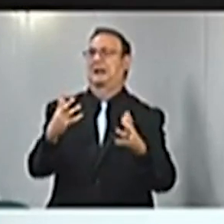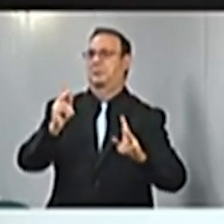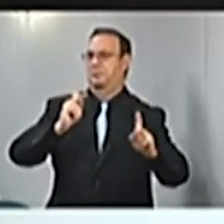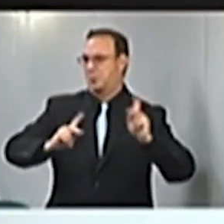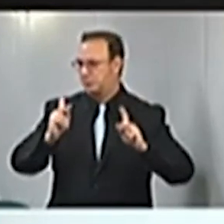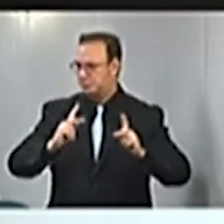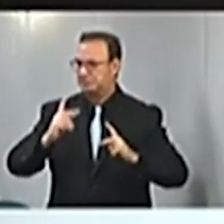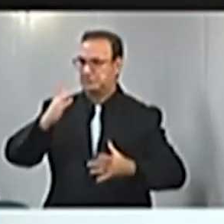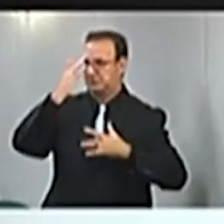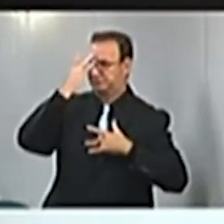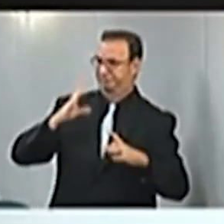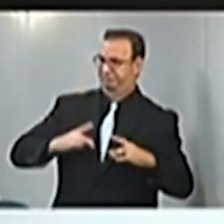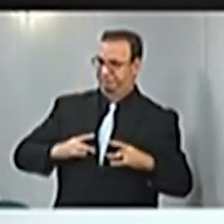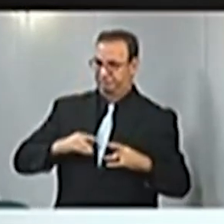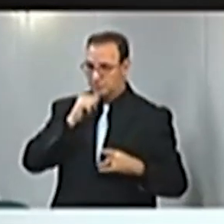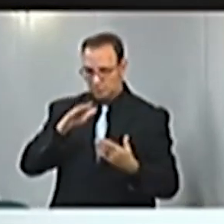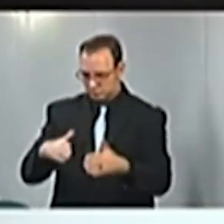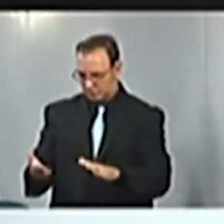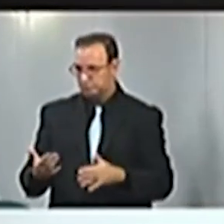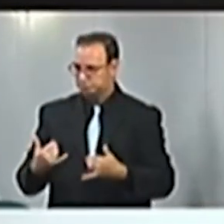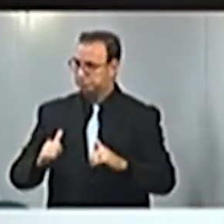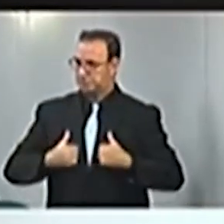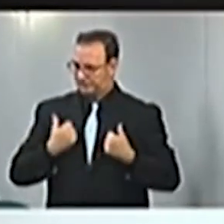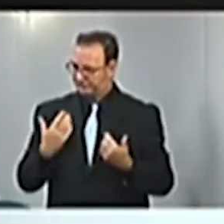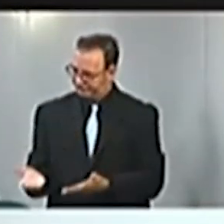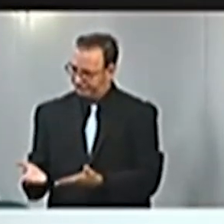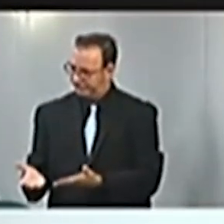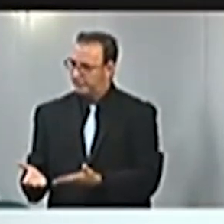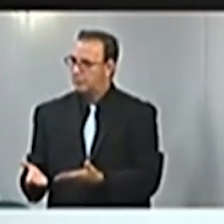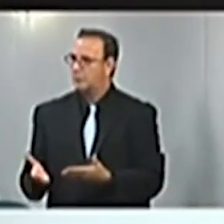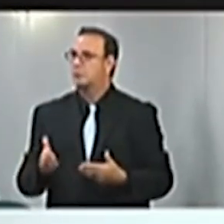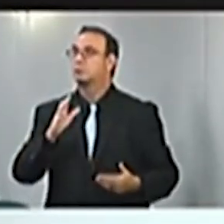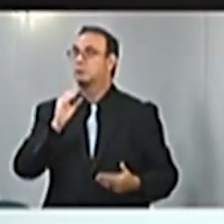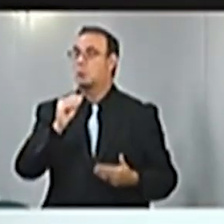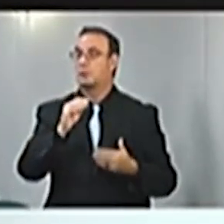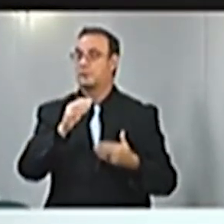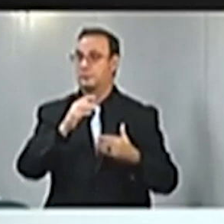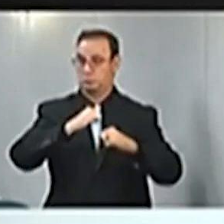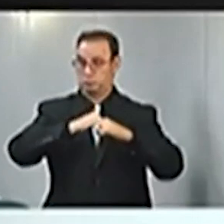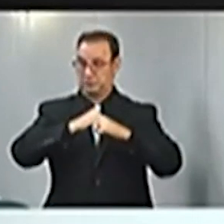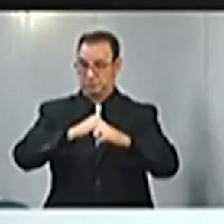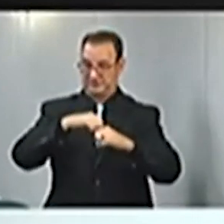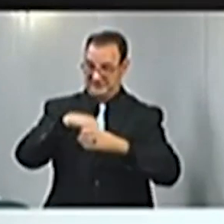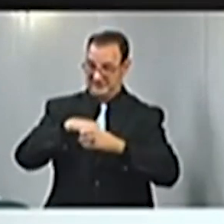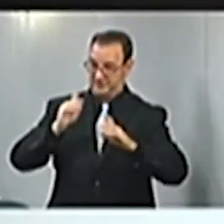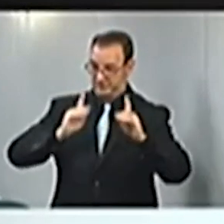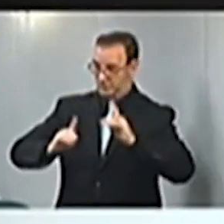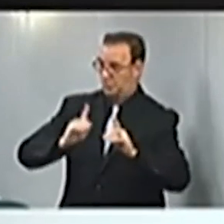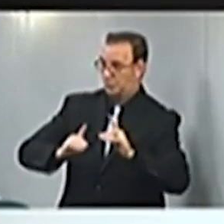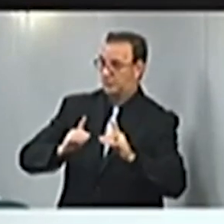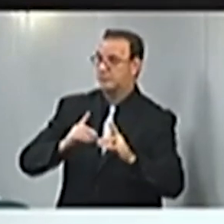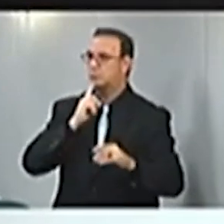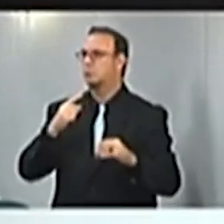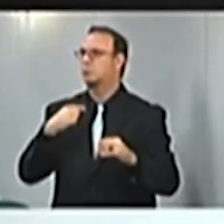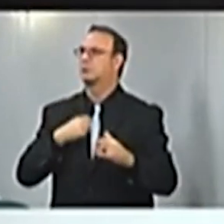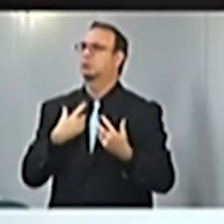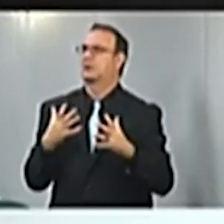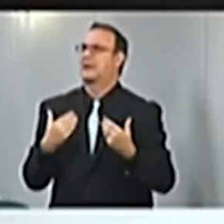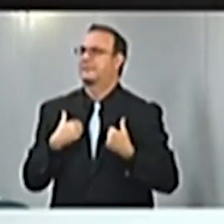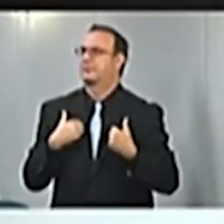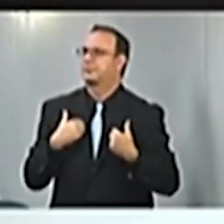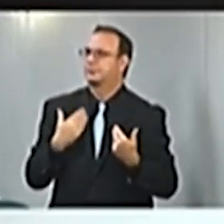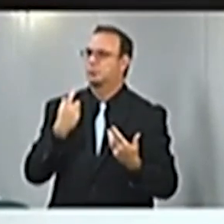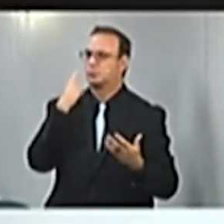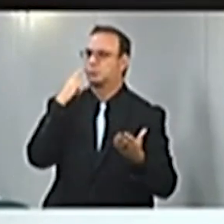providing some protection in the population from, from, from reinfection, from, from being exposed to the disease. So